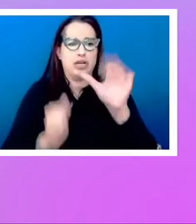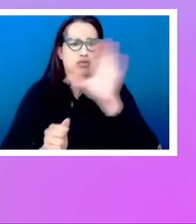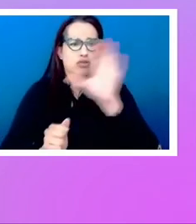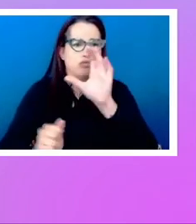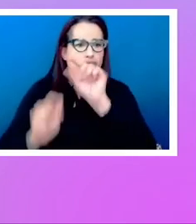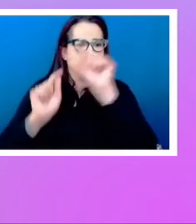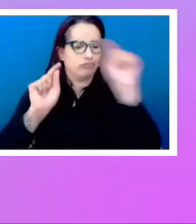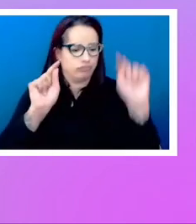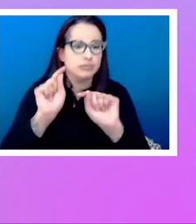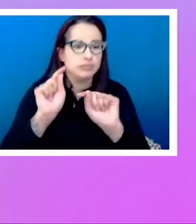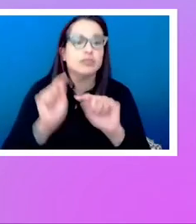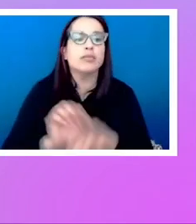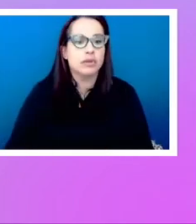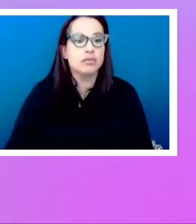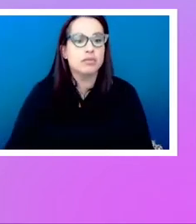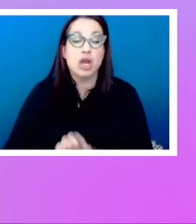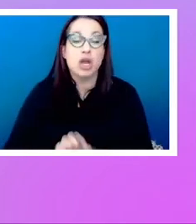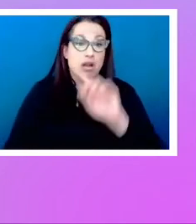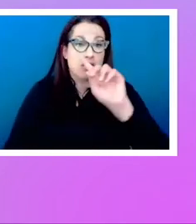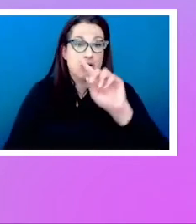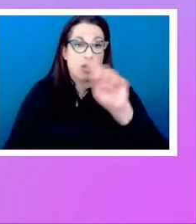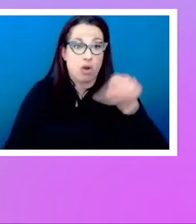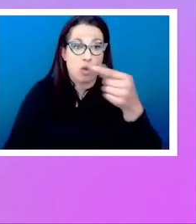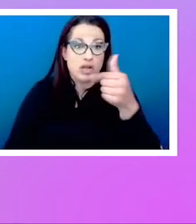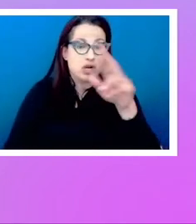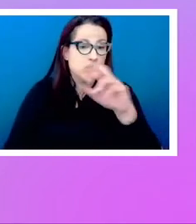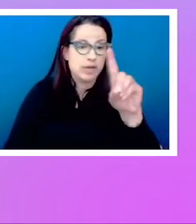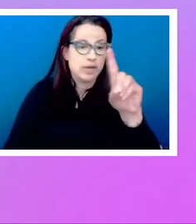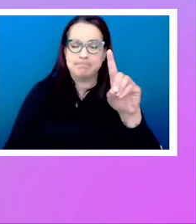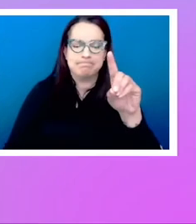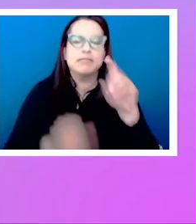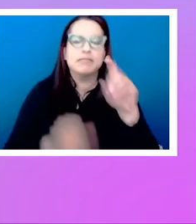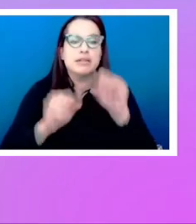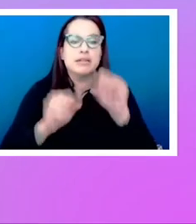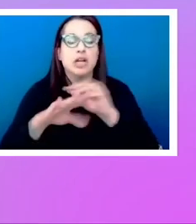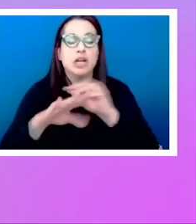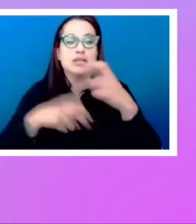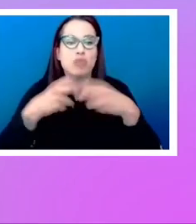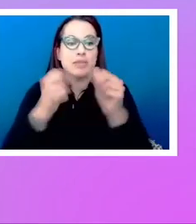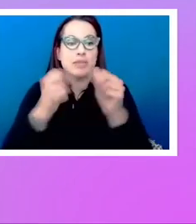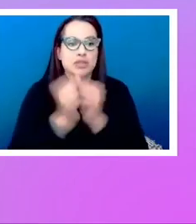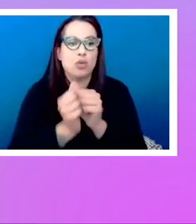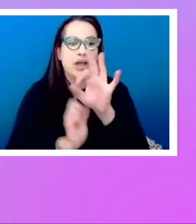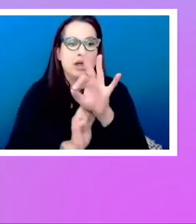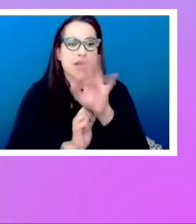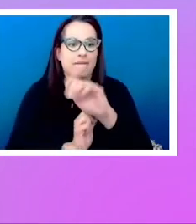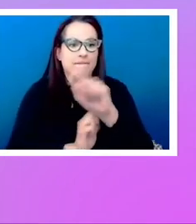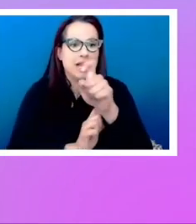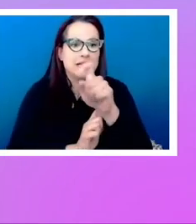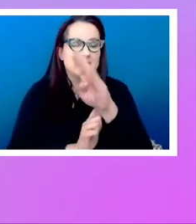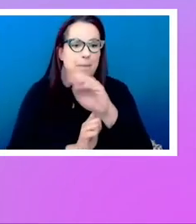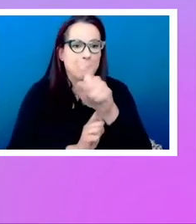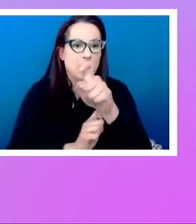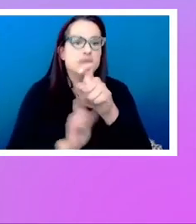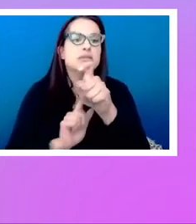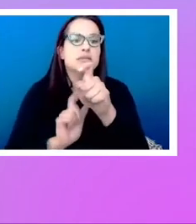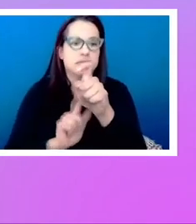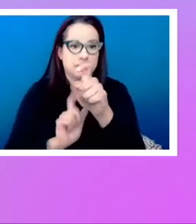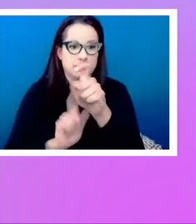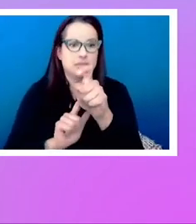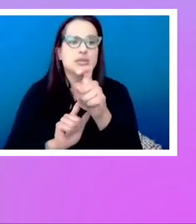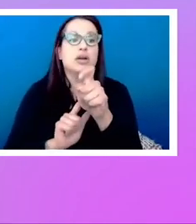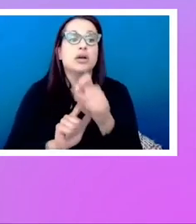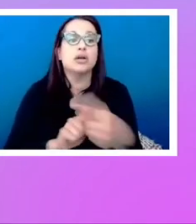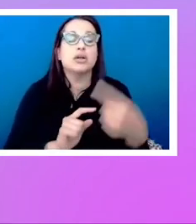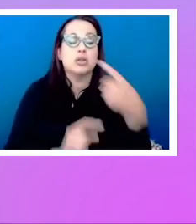And it isn't actually just grid. You can also cause problems with flexbox. So here I've said display flex.